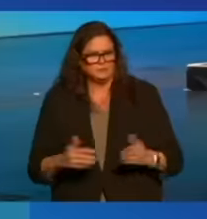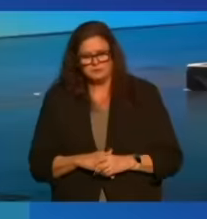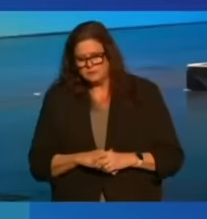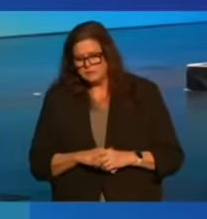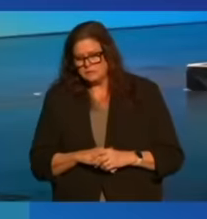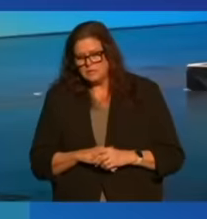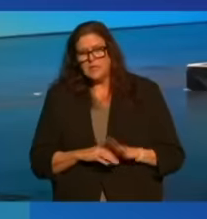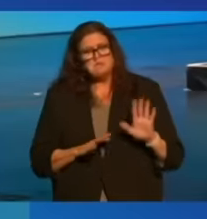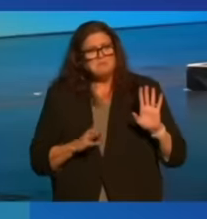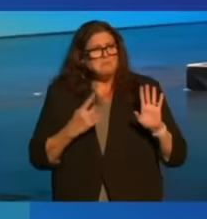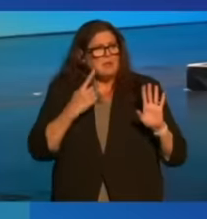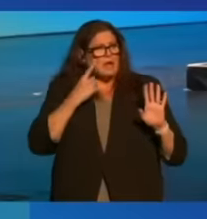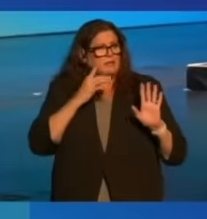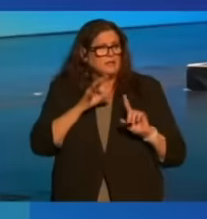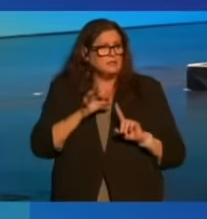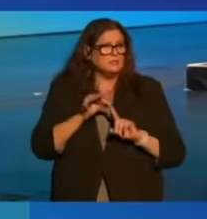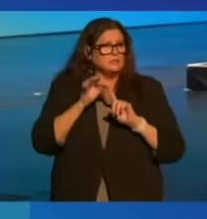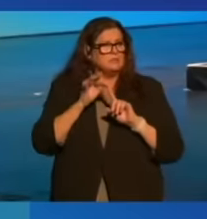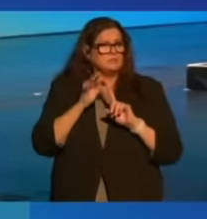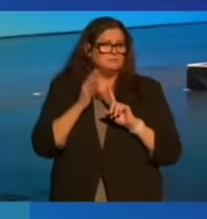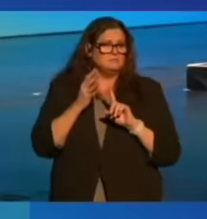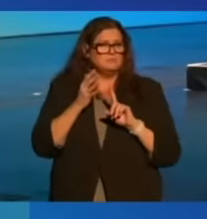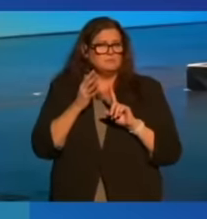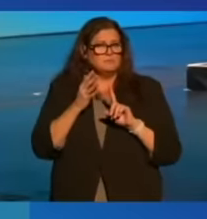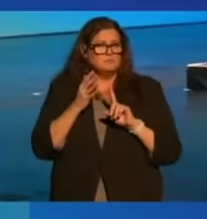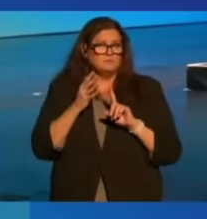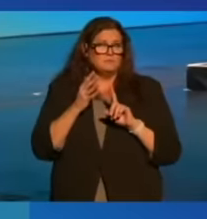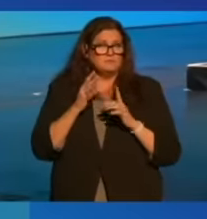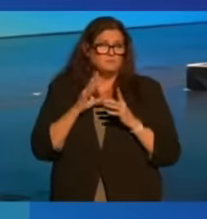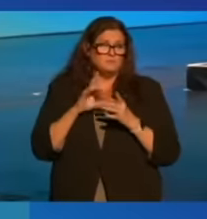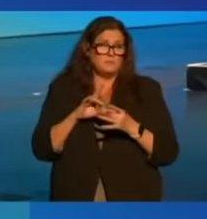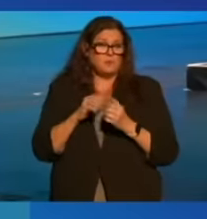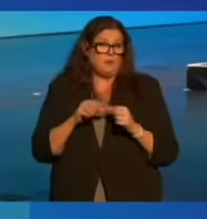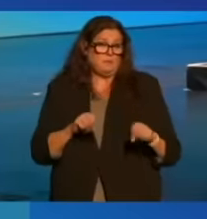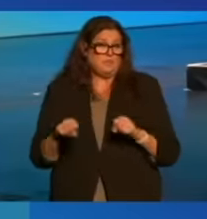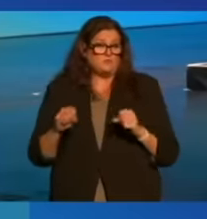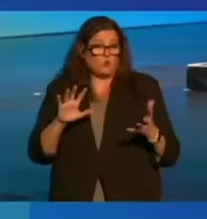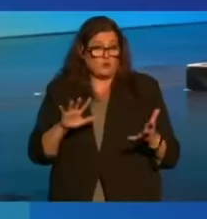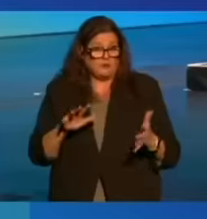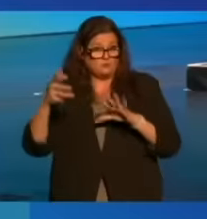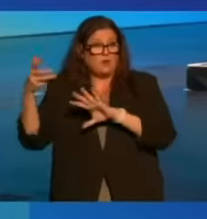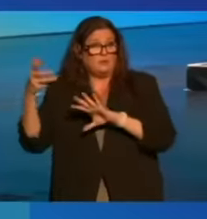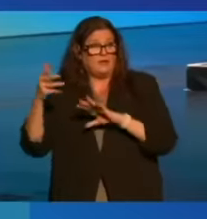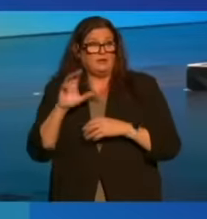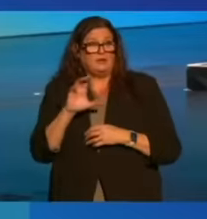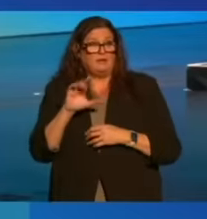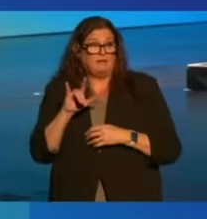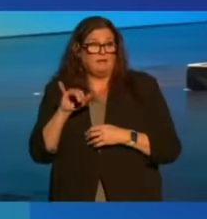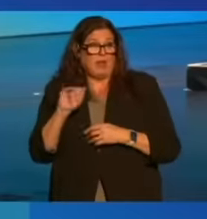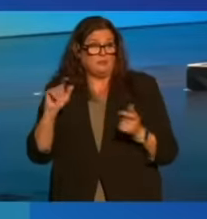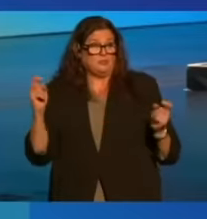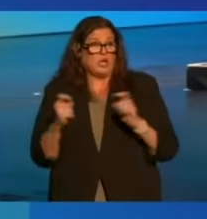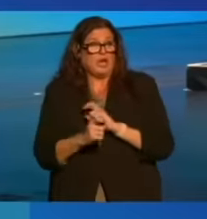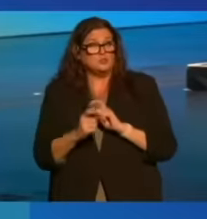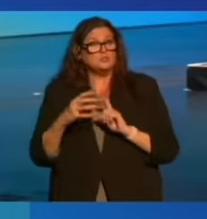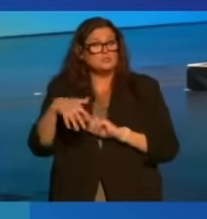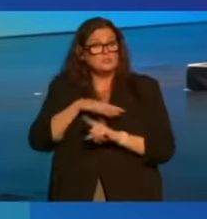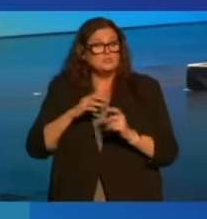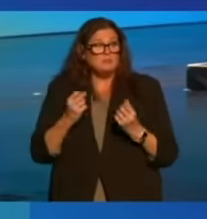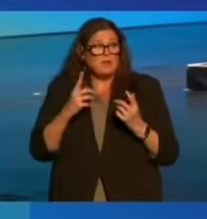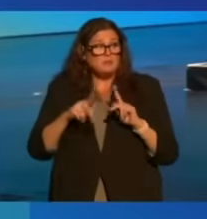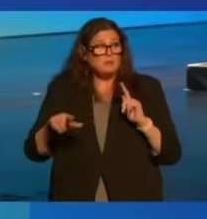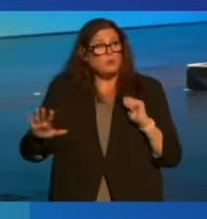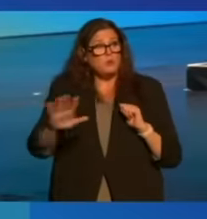And I think, particularly in light of the potential for catastrophic climate change, I think a lot of people in your